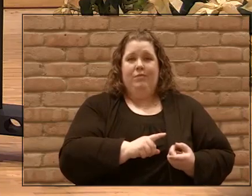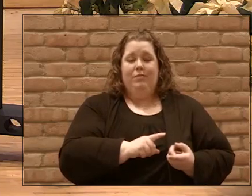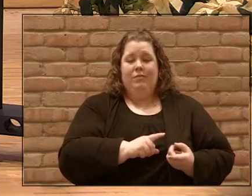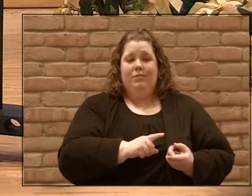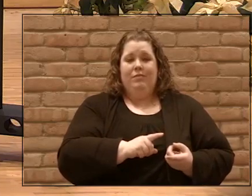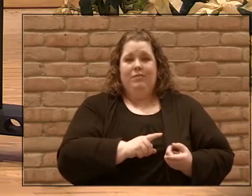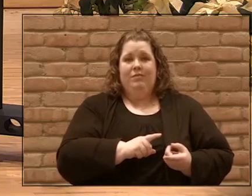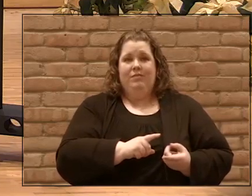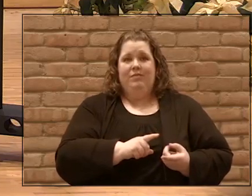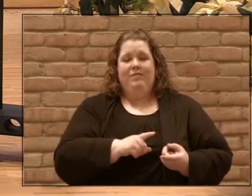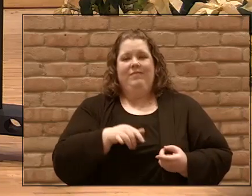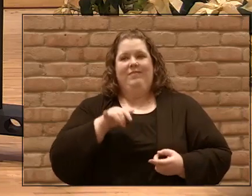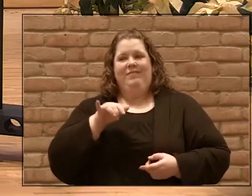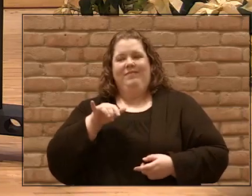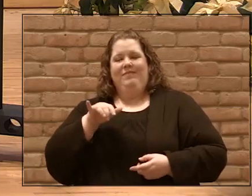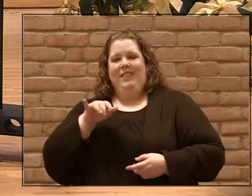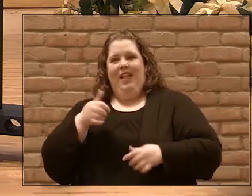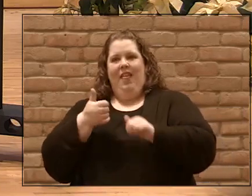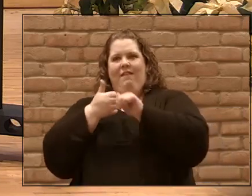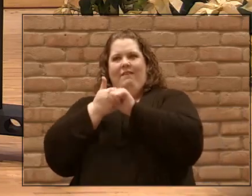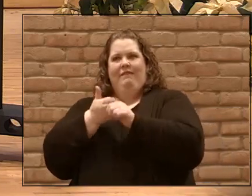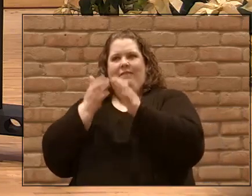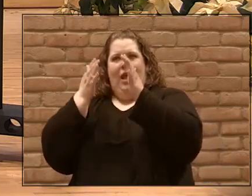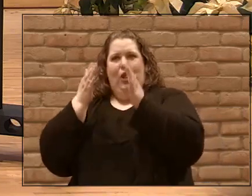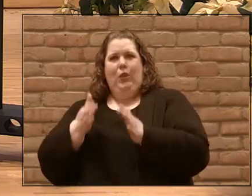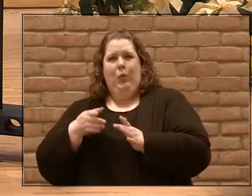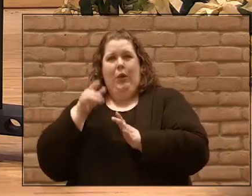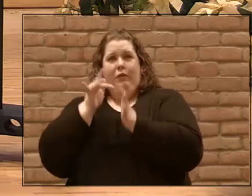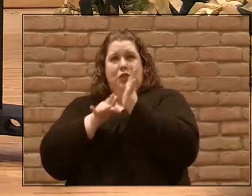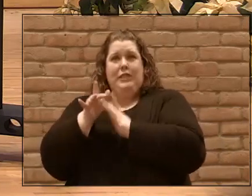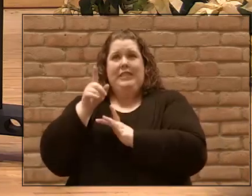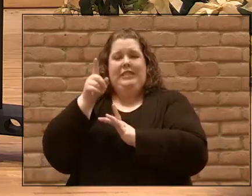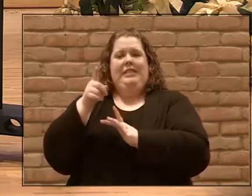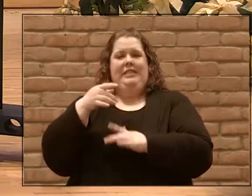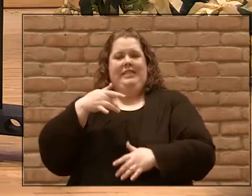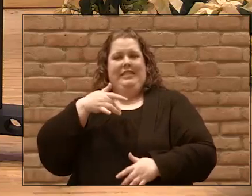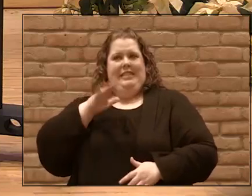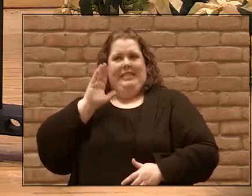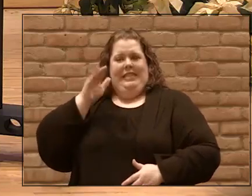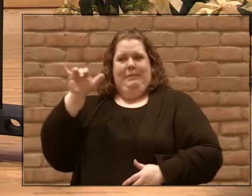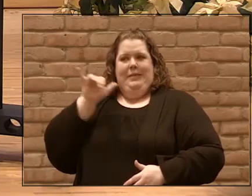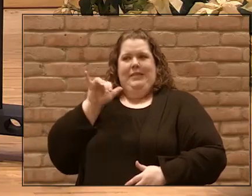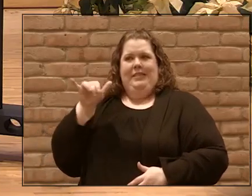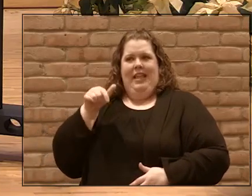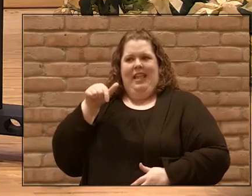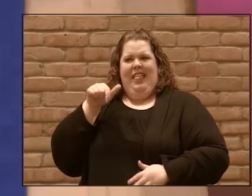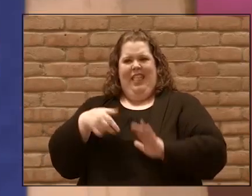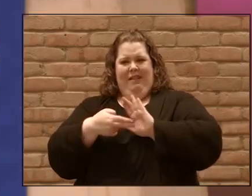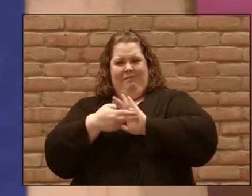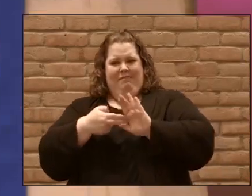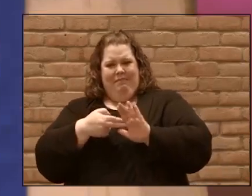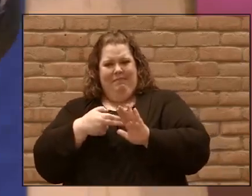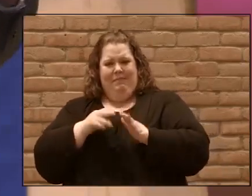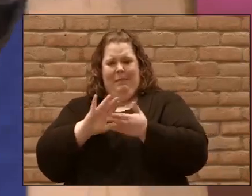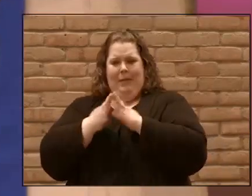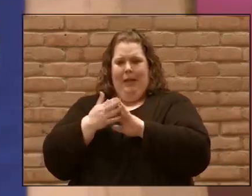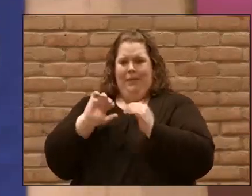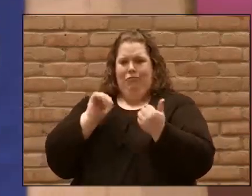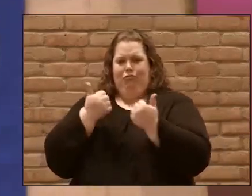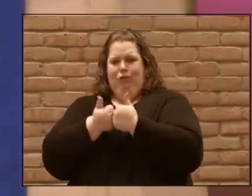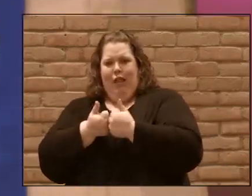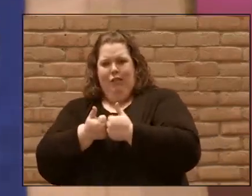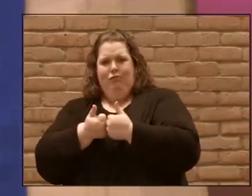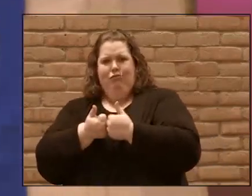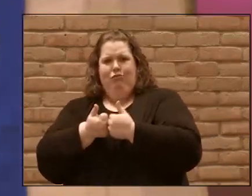being a follower of Jesus seems like it's becoming more and more challenging in our culture and there could very